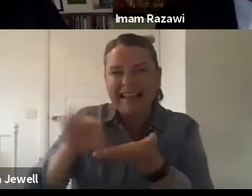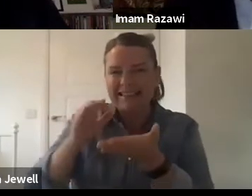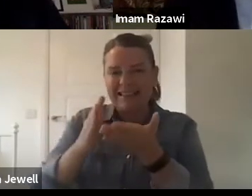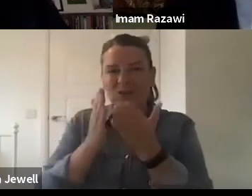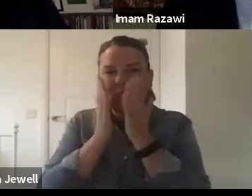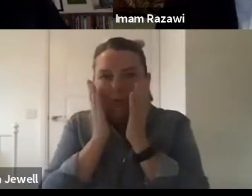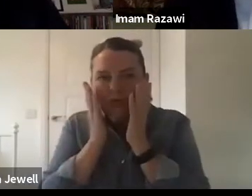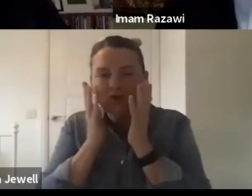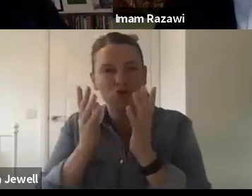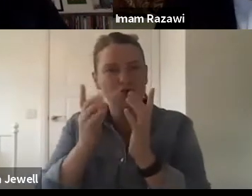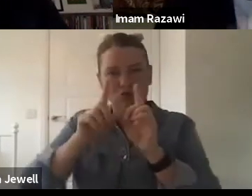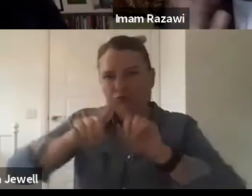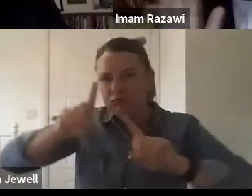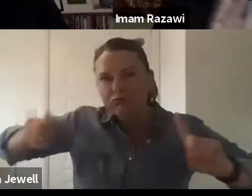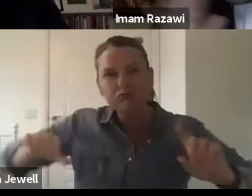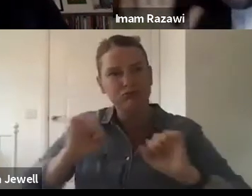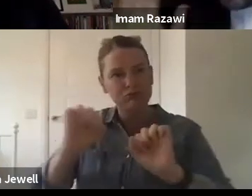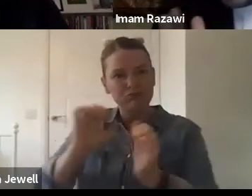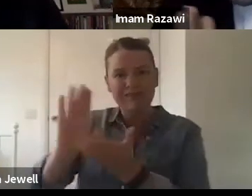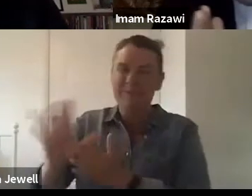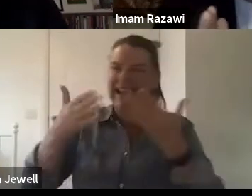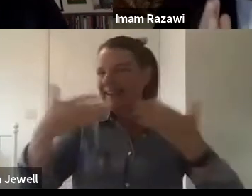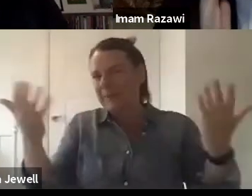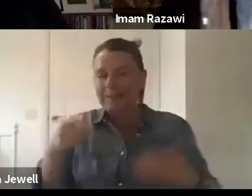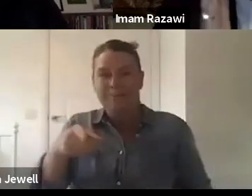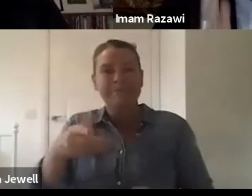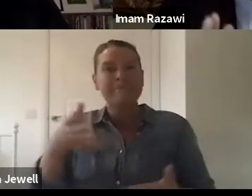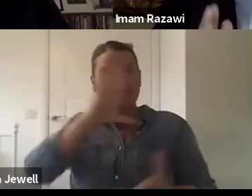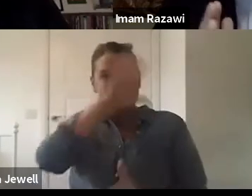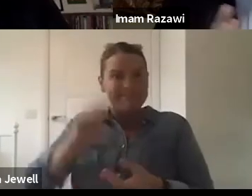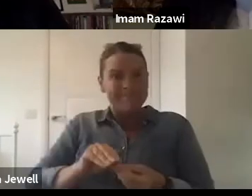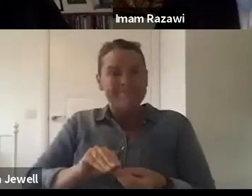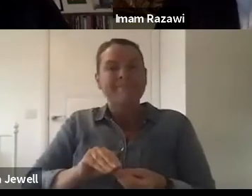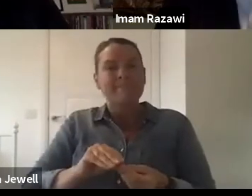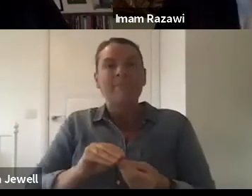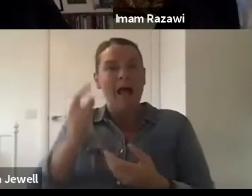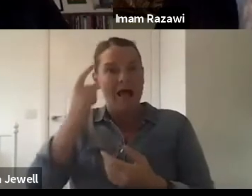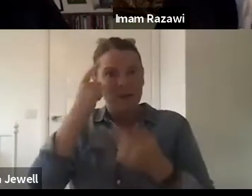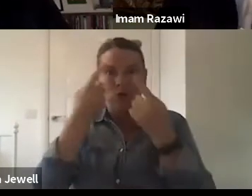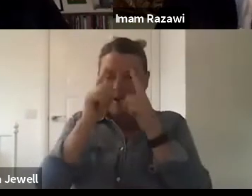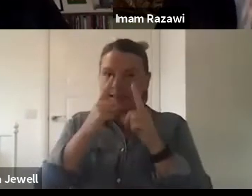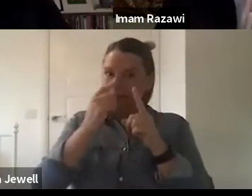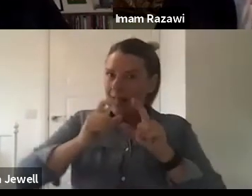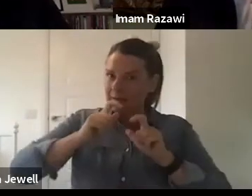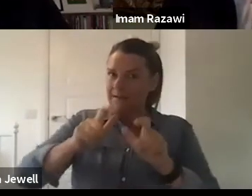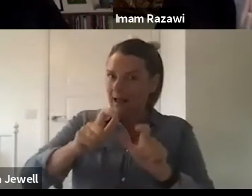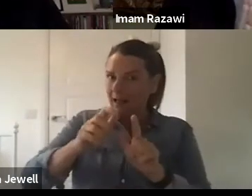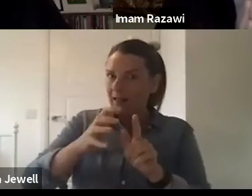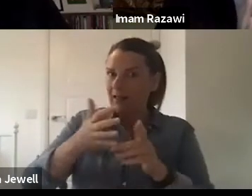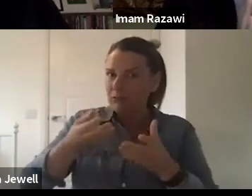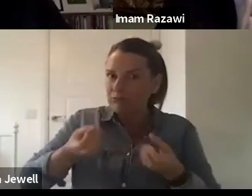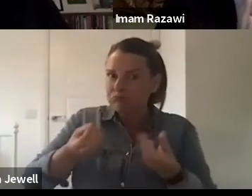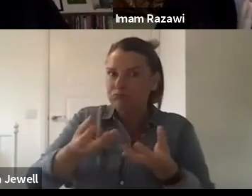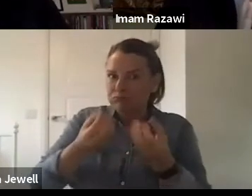to other resources. So anyhow, just to bring it all together, I think there's a lot that can be done. And if we do have a sense of